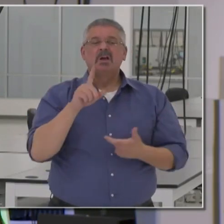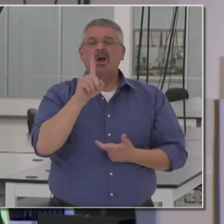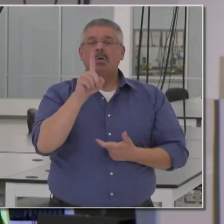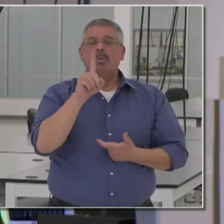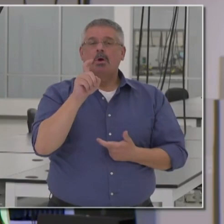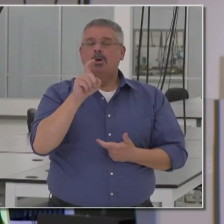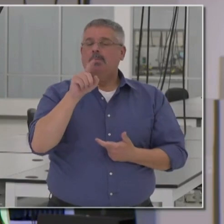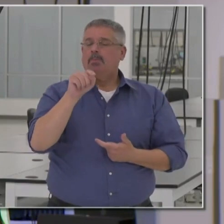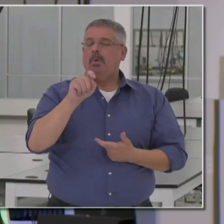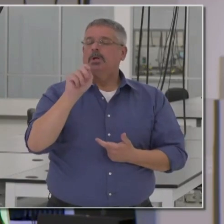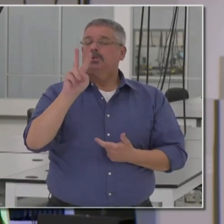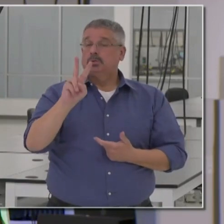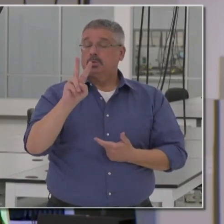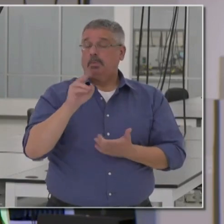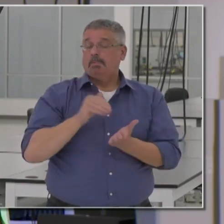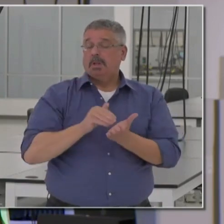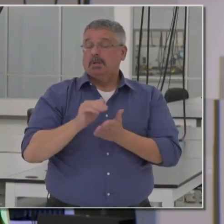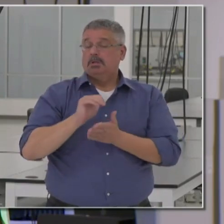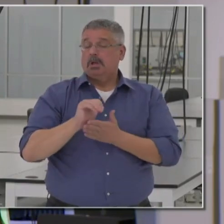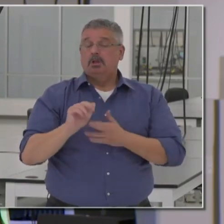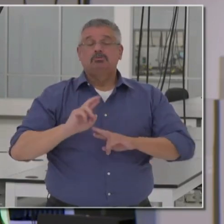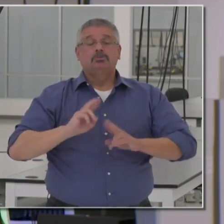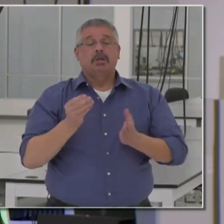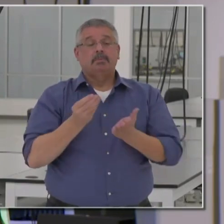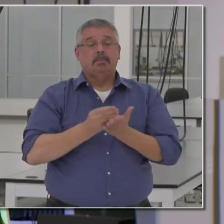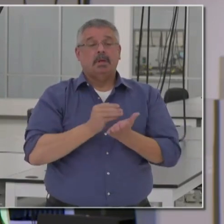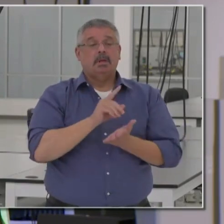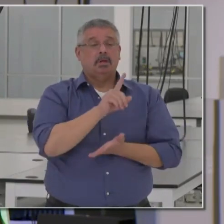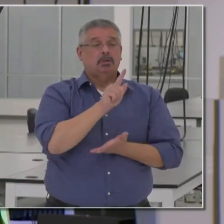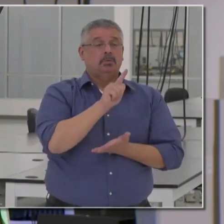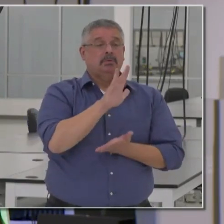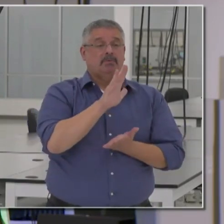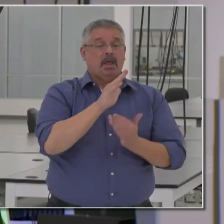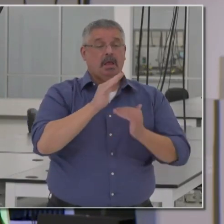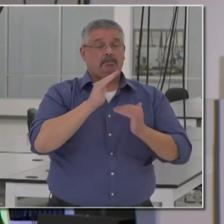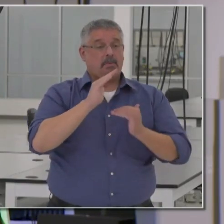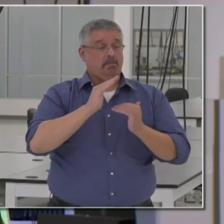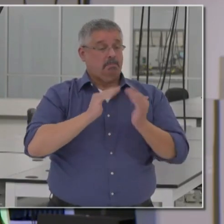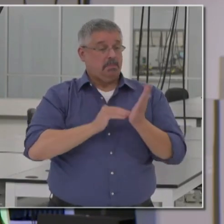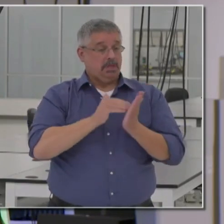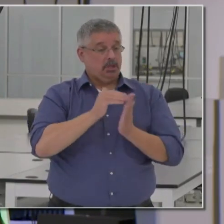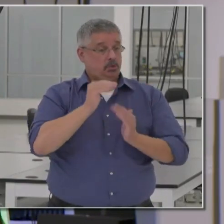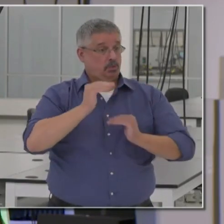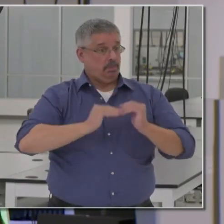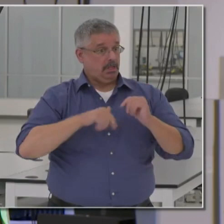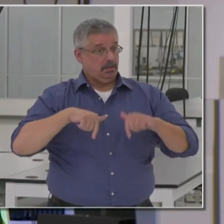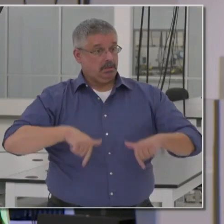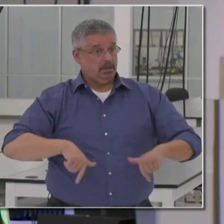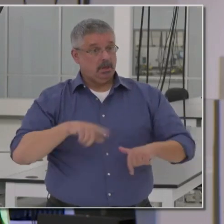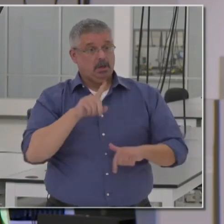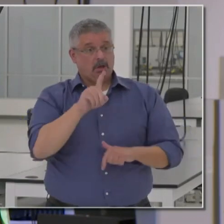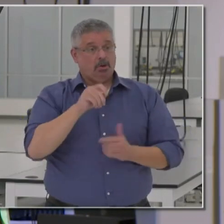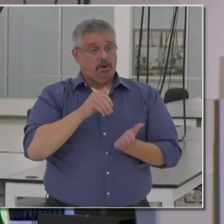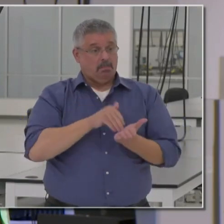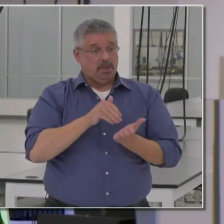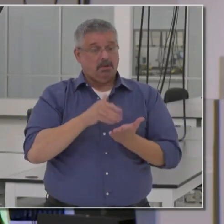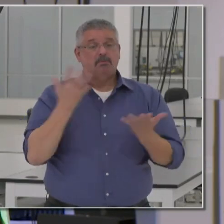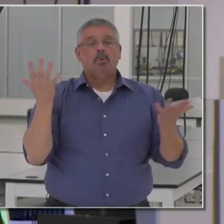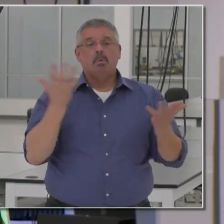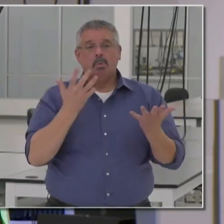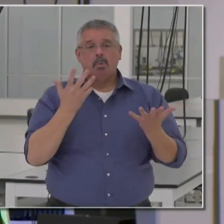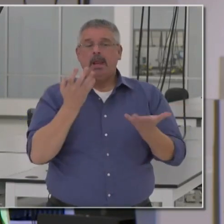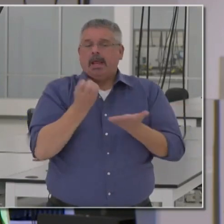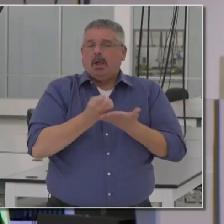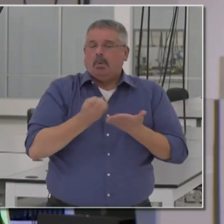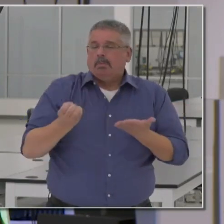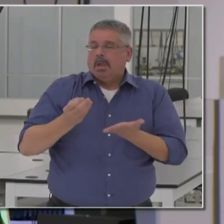of up-front money, as I noted, $25 million to build out the facility. $100 million was for a series